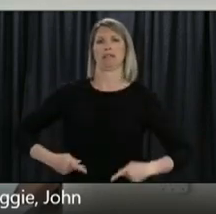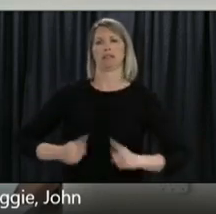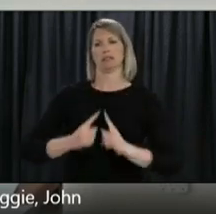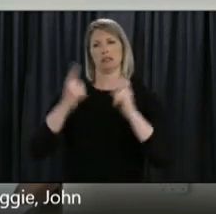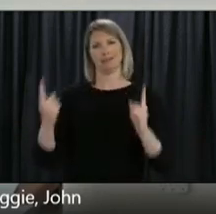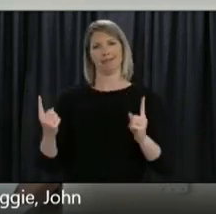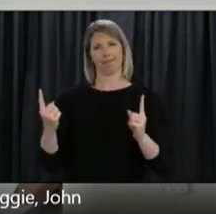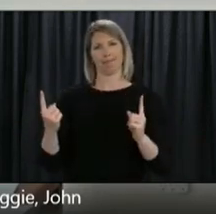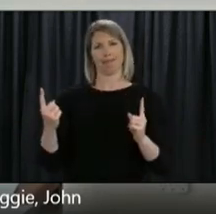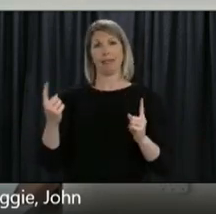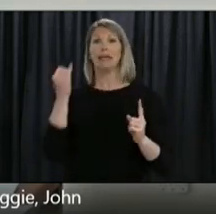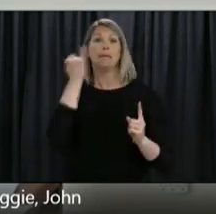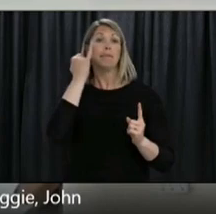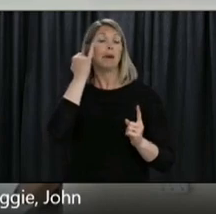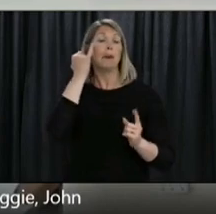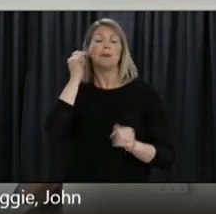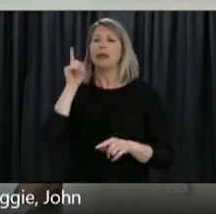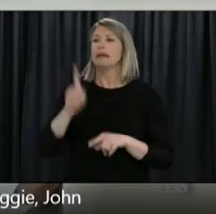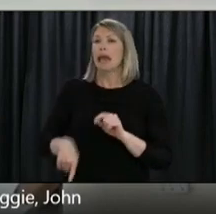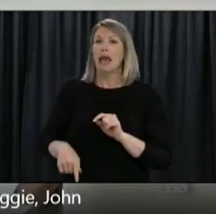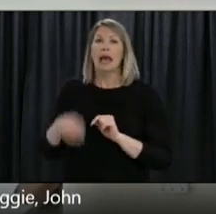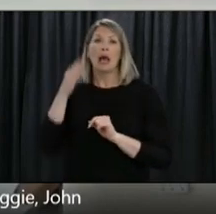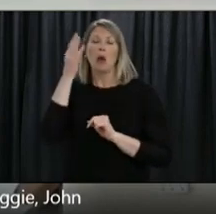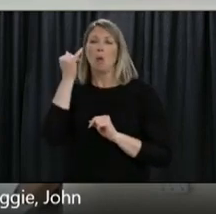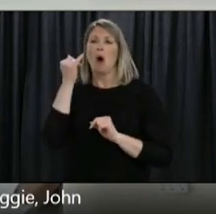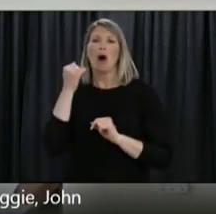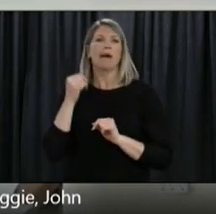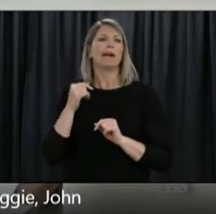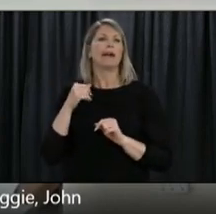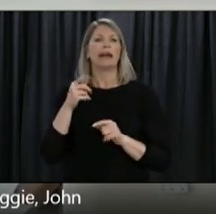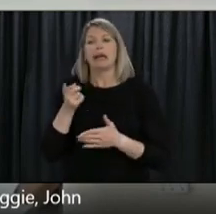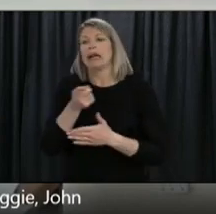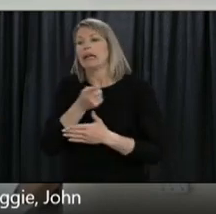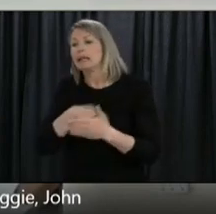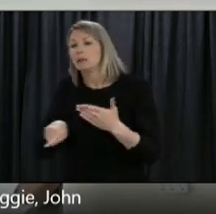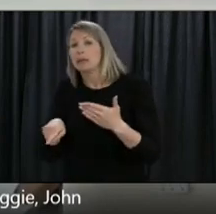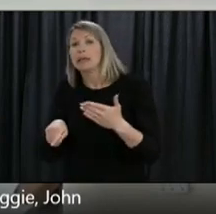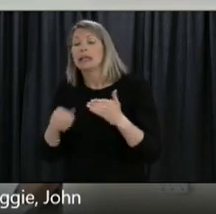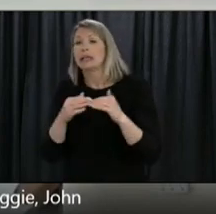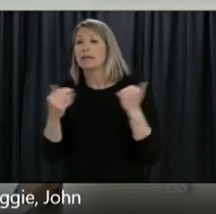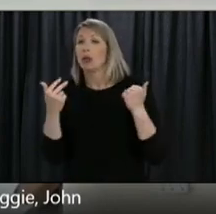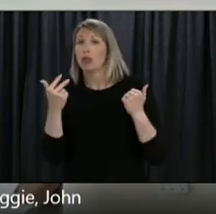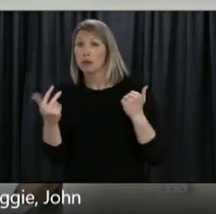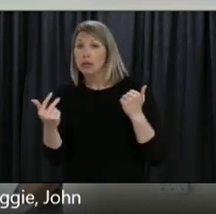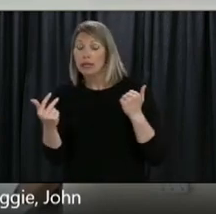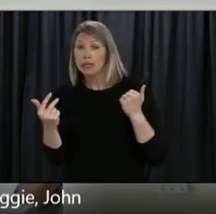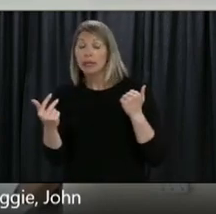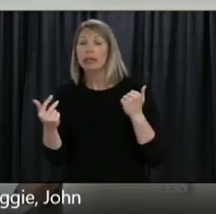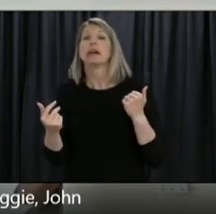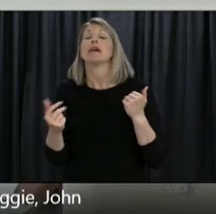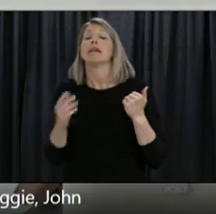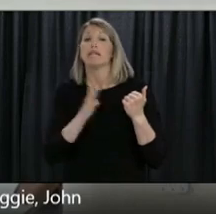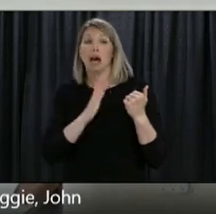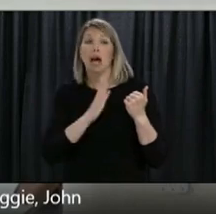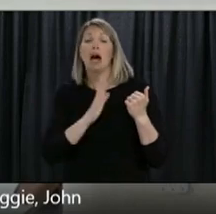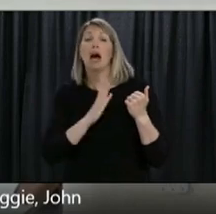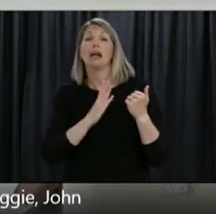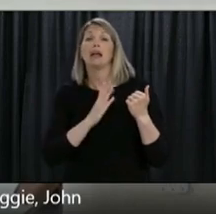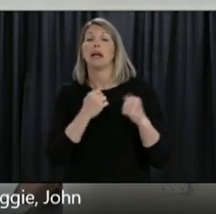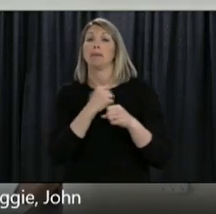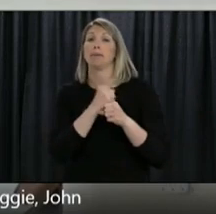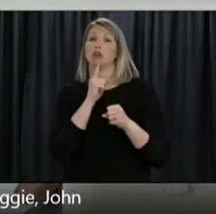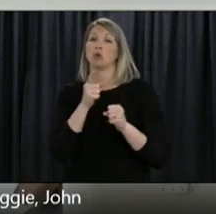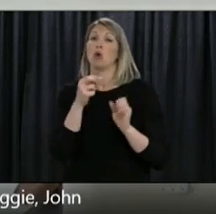If you can't, however, because of where you may be going next week as level 3 comes around all being well then